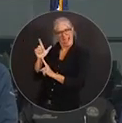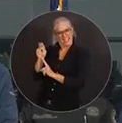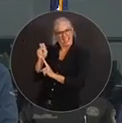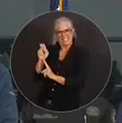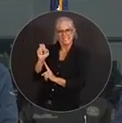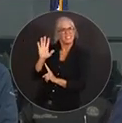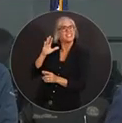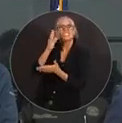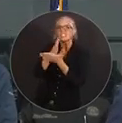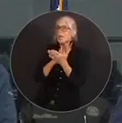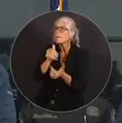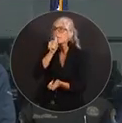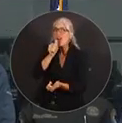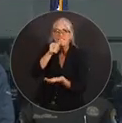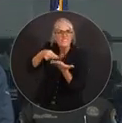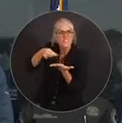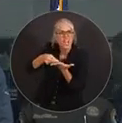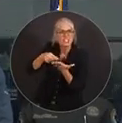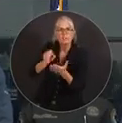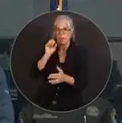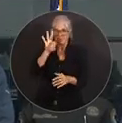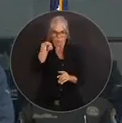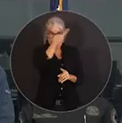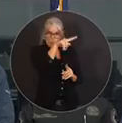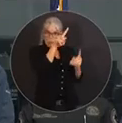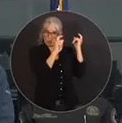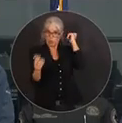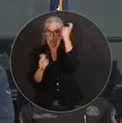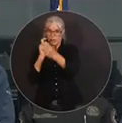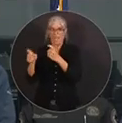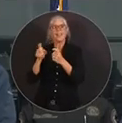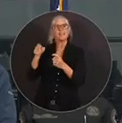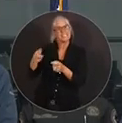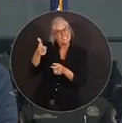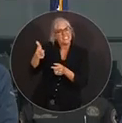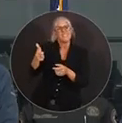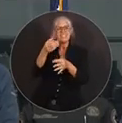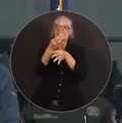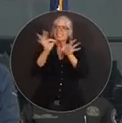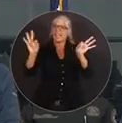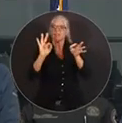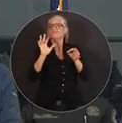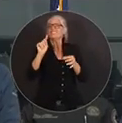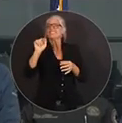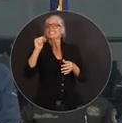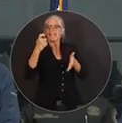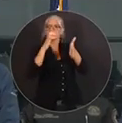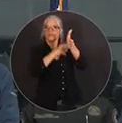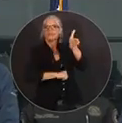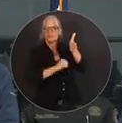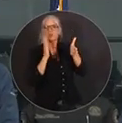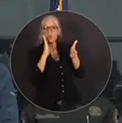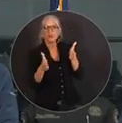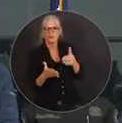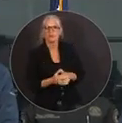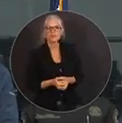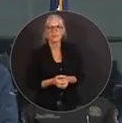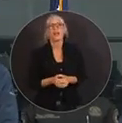donations are tax deductible. We are opening it also for Hurricane Milton.